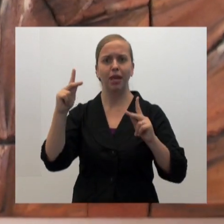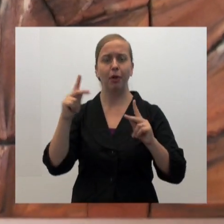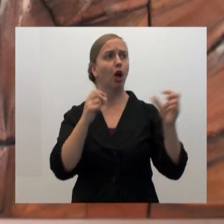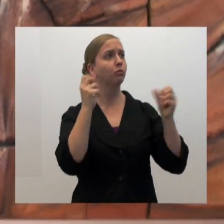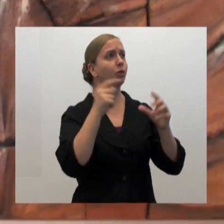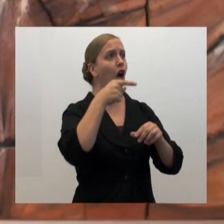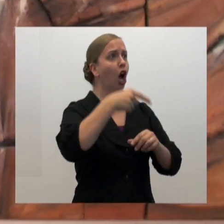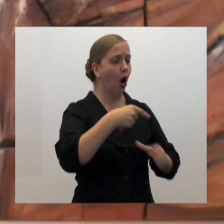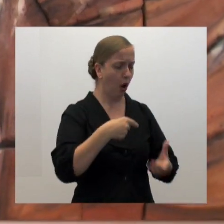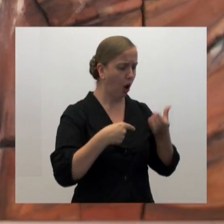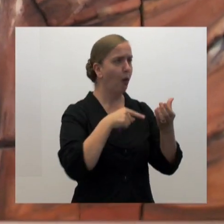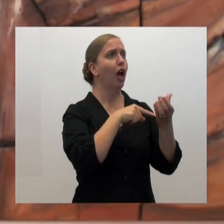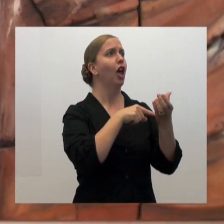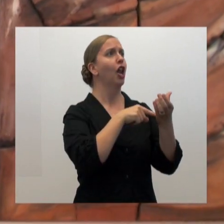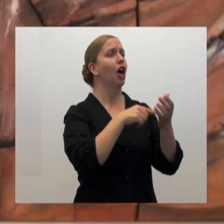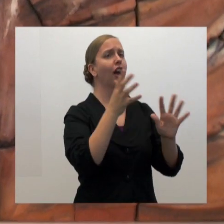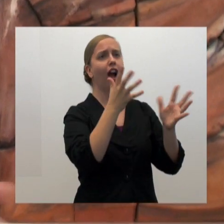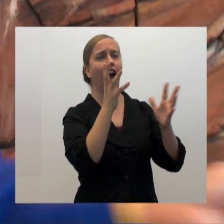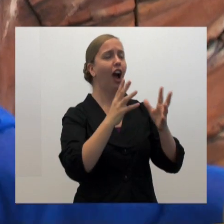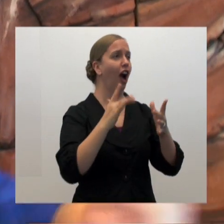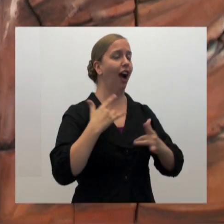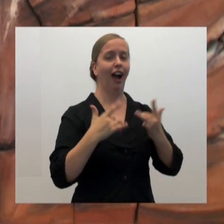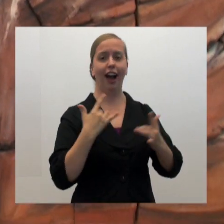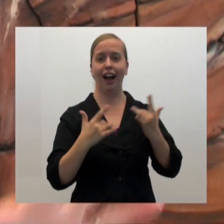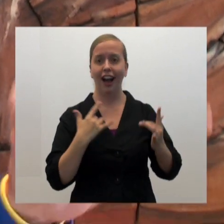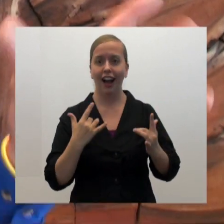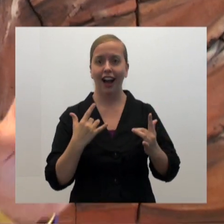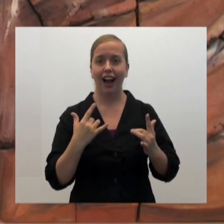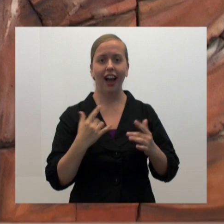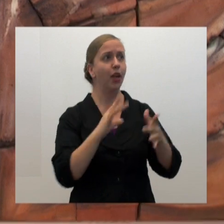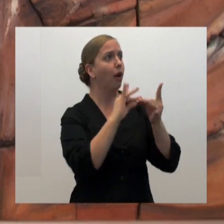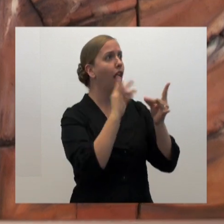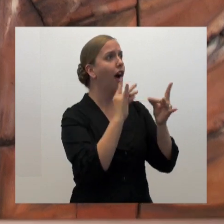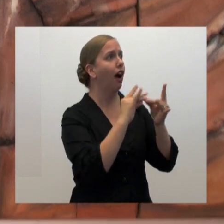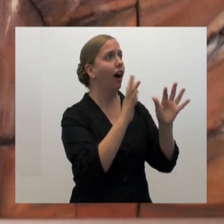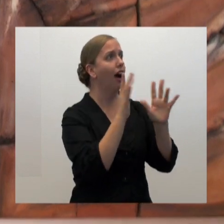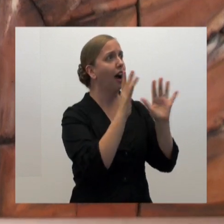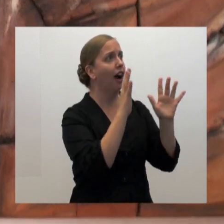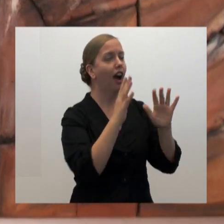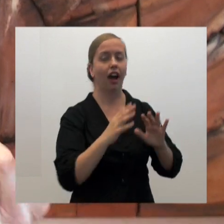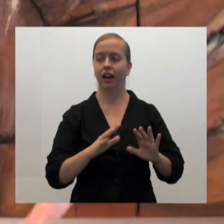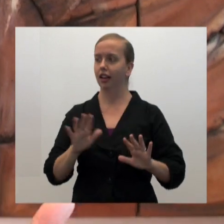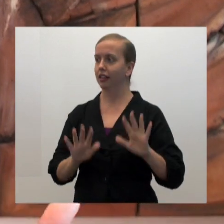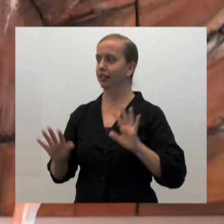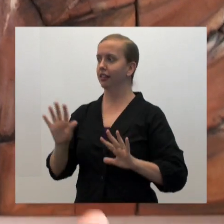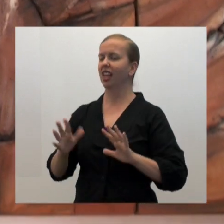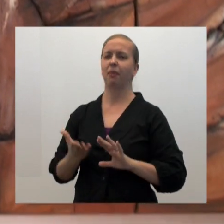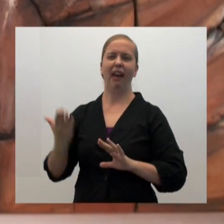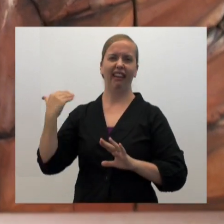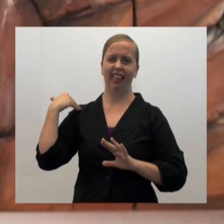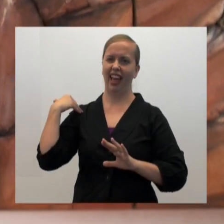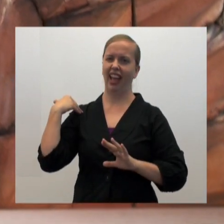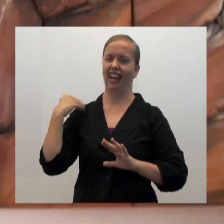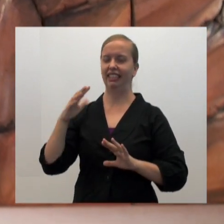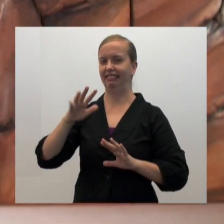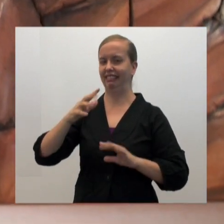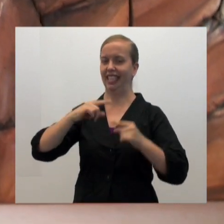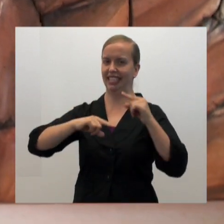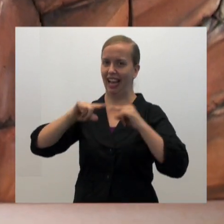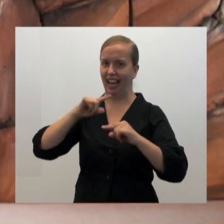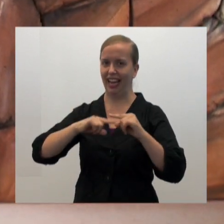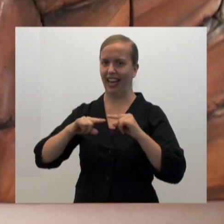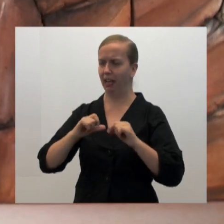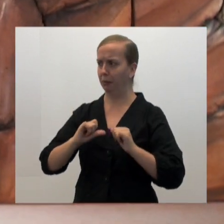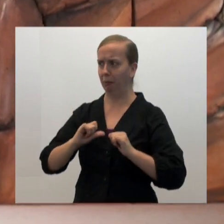like 30 deaf people. They're all signing and pointing and pointing at the thing and getting excited, you know, and they were pointing at me and signing to me. Well, at that point in time,